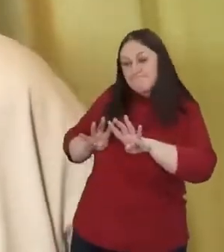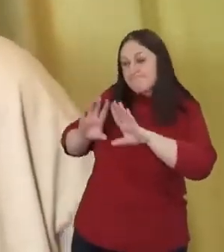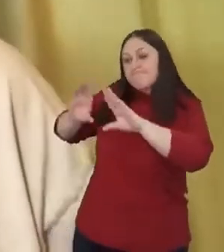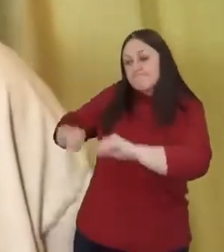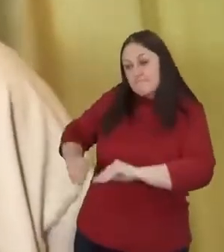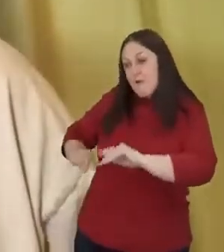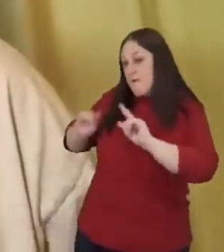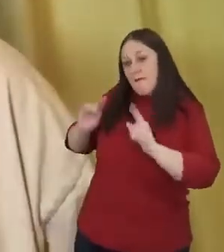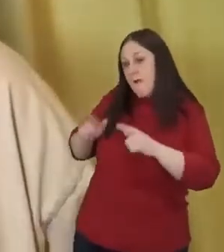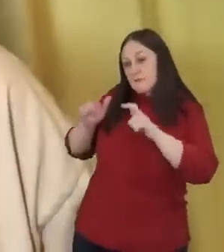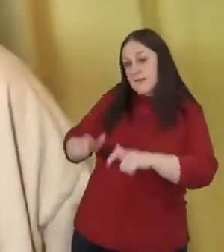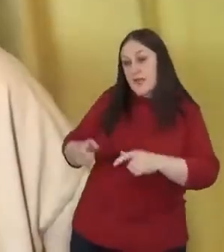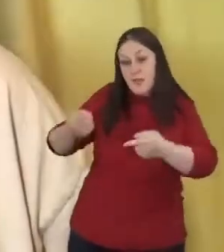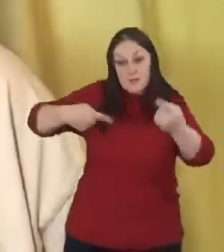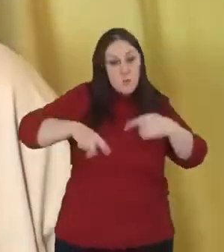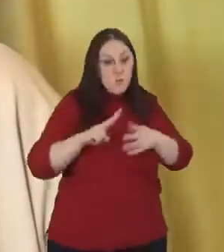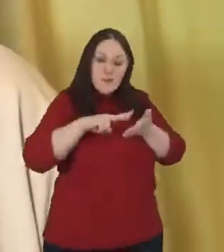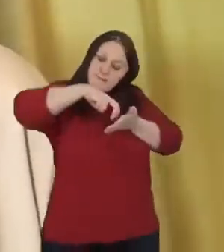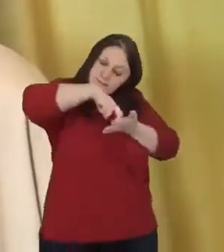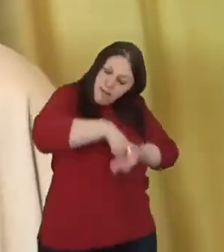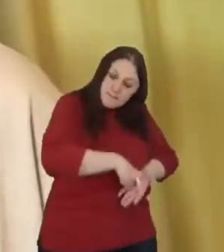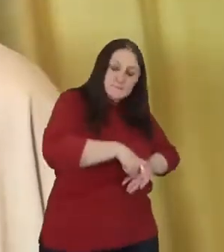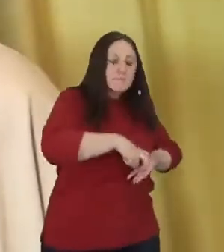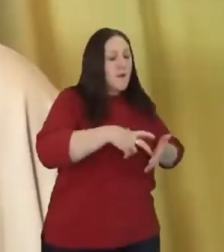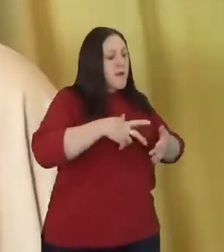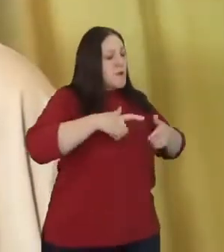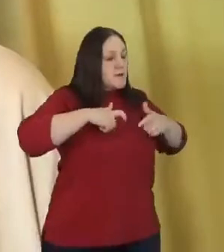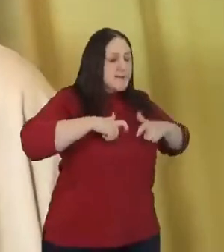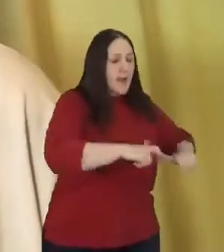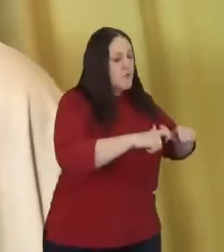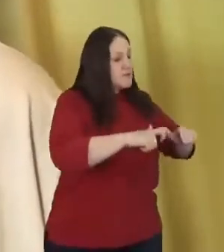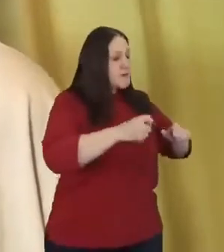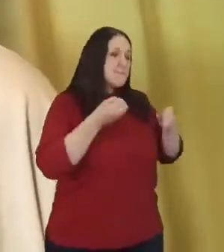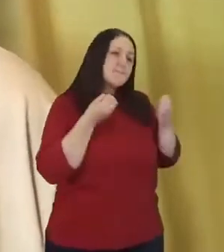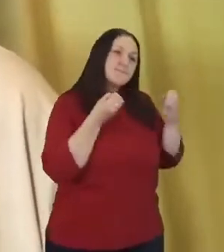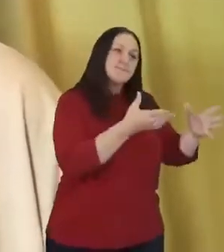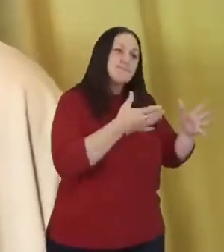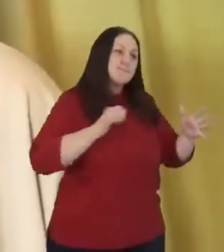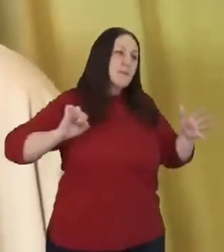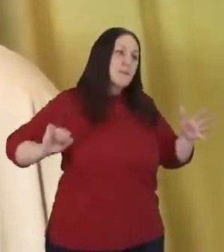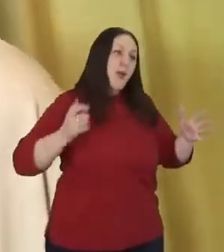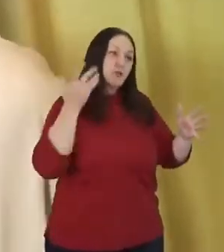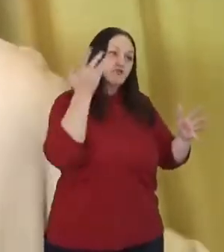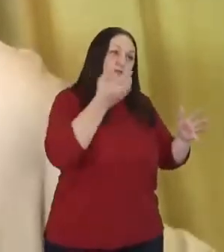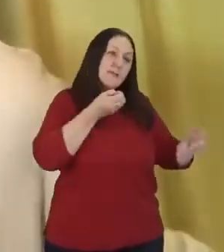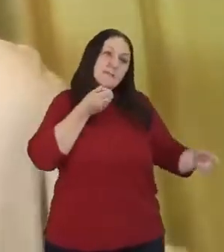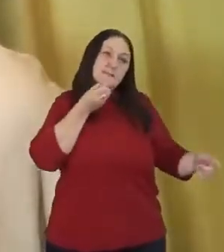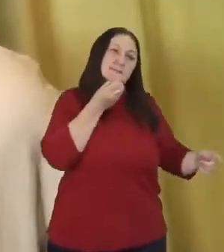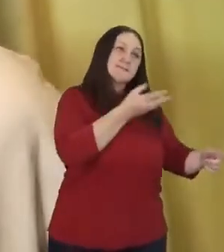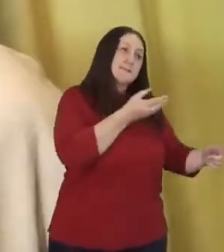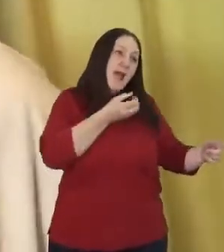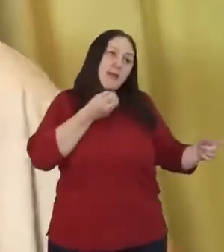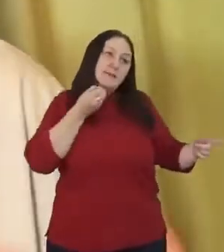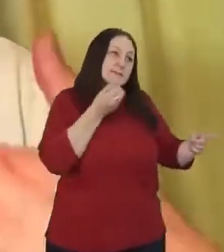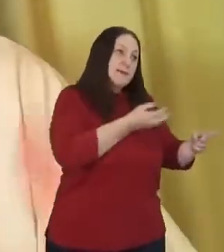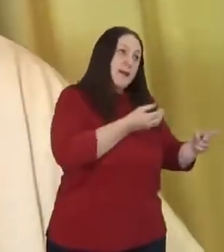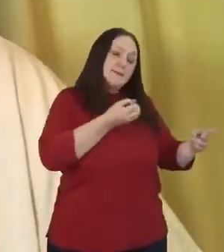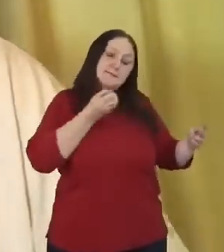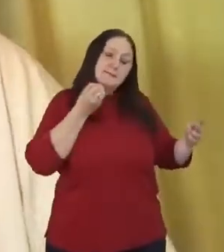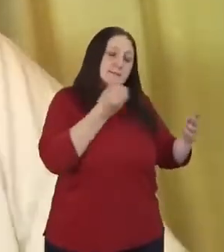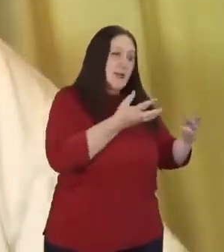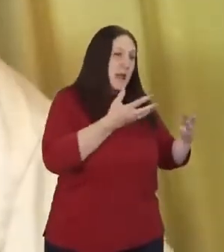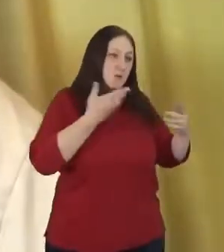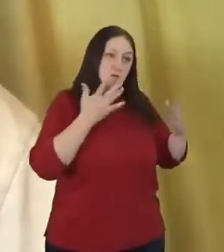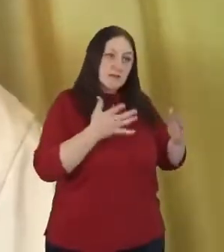knelt down on our knees, and we kept reading the dreams of immigrant families, and we kept saying our prayers, and we were handcuffed, we were